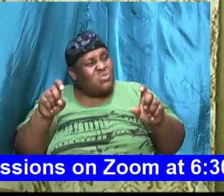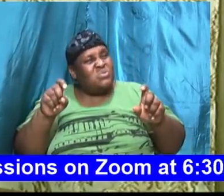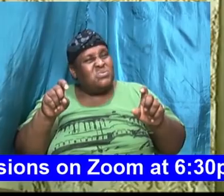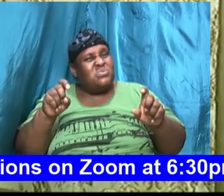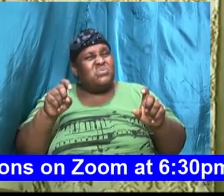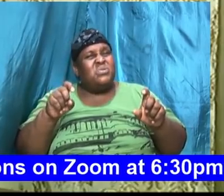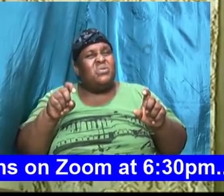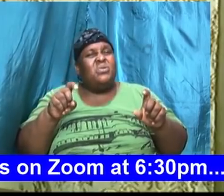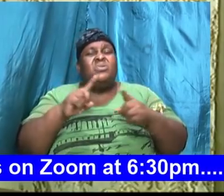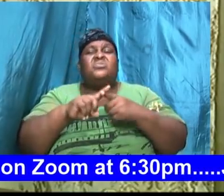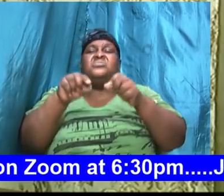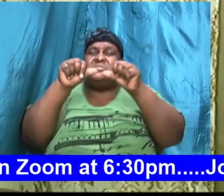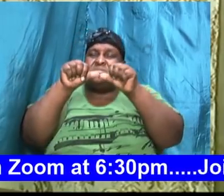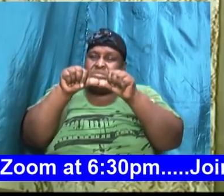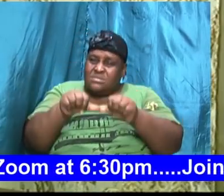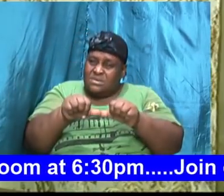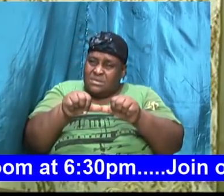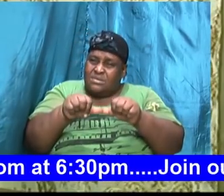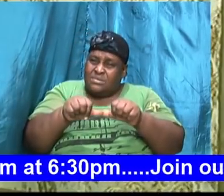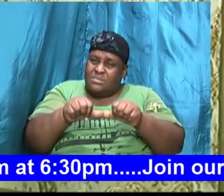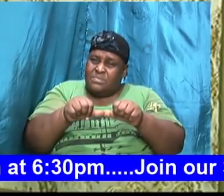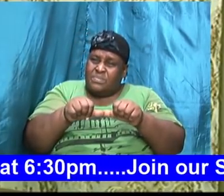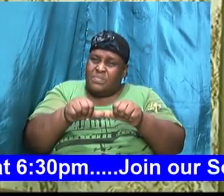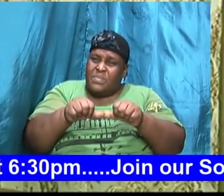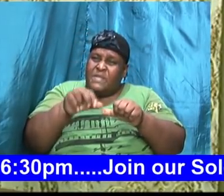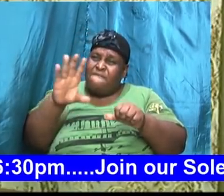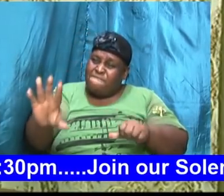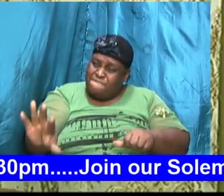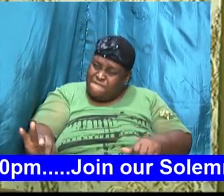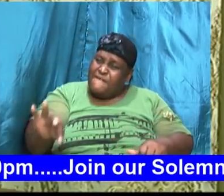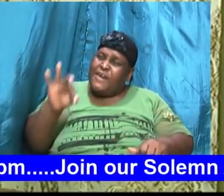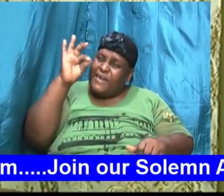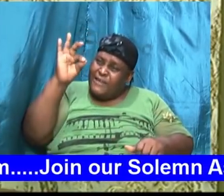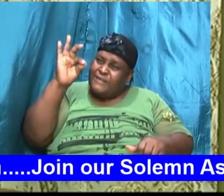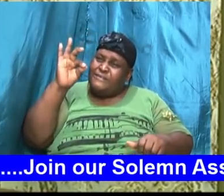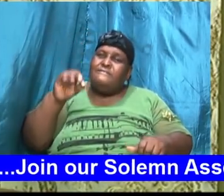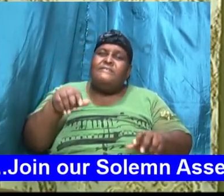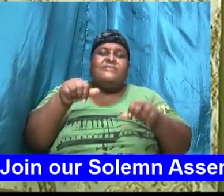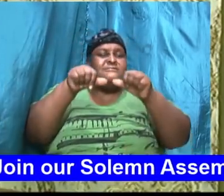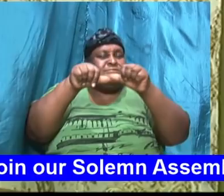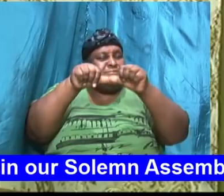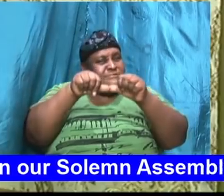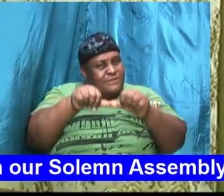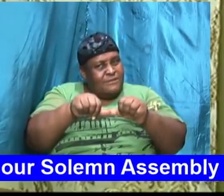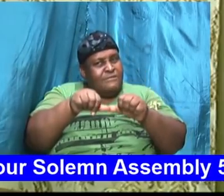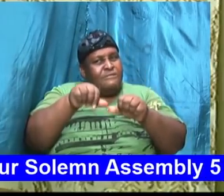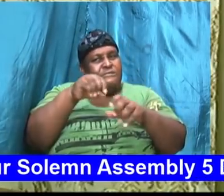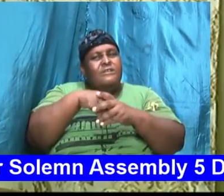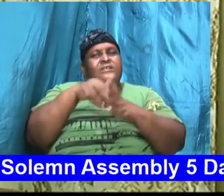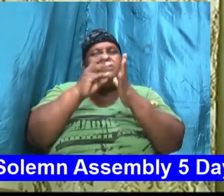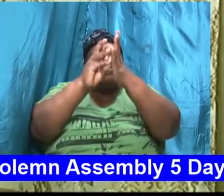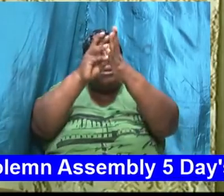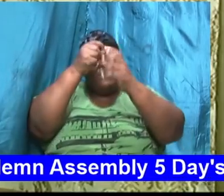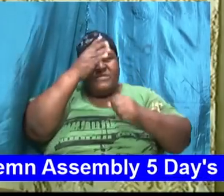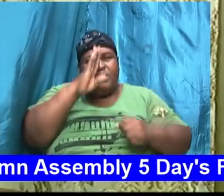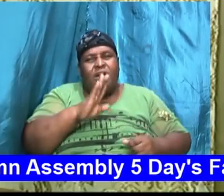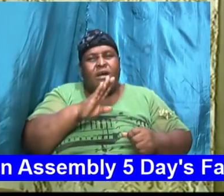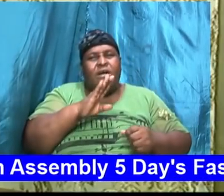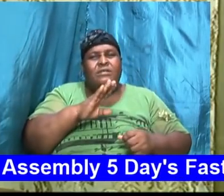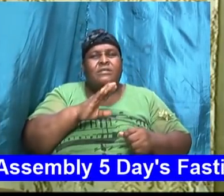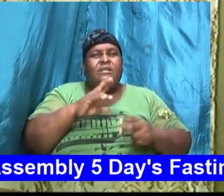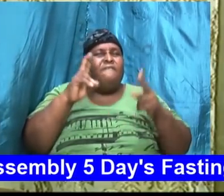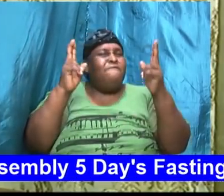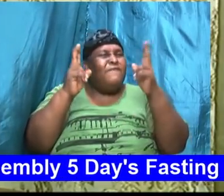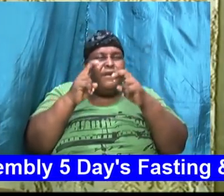abide find it and abide in it extremely important